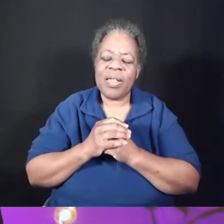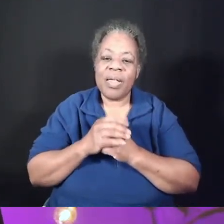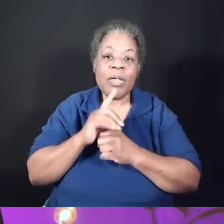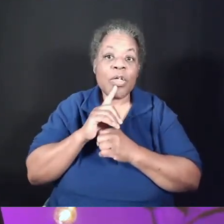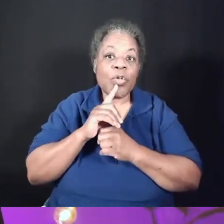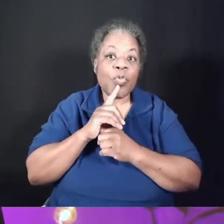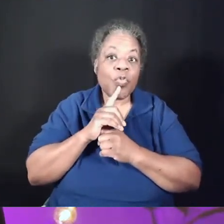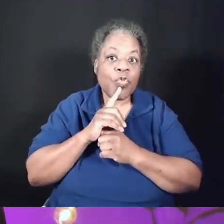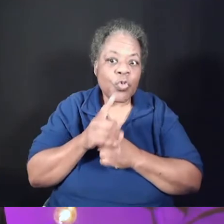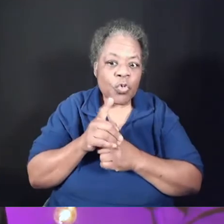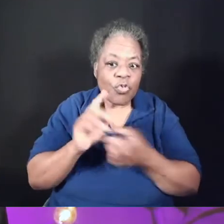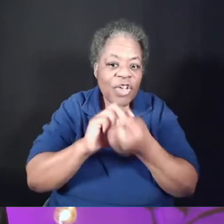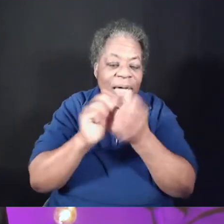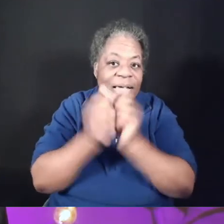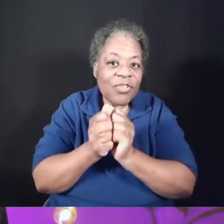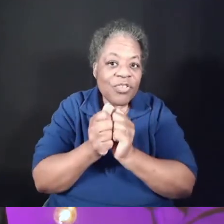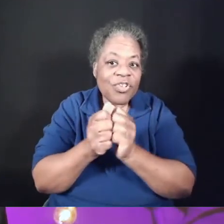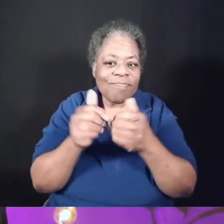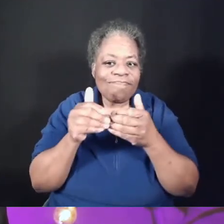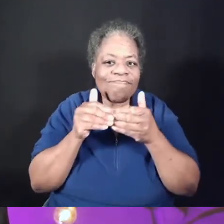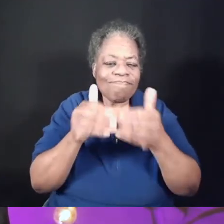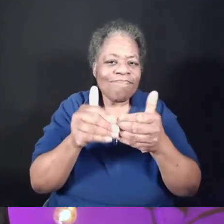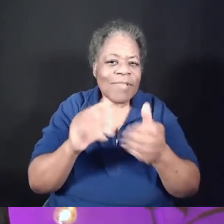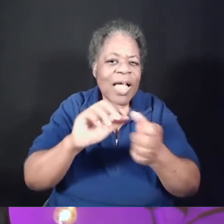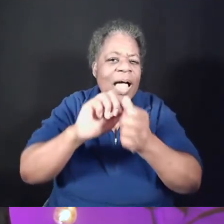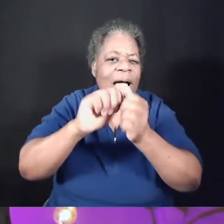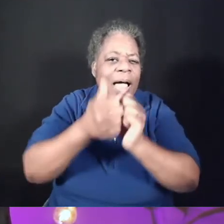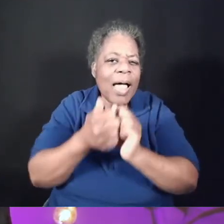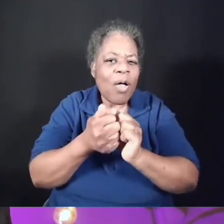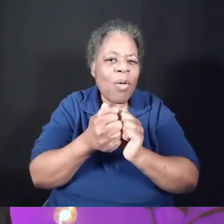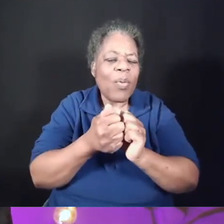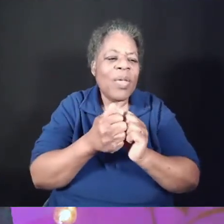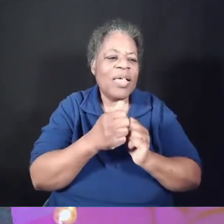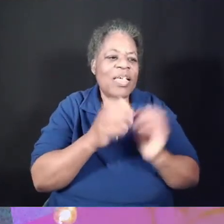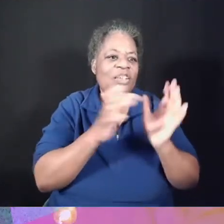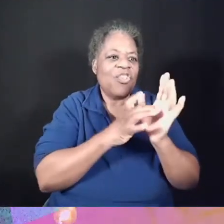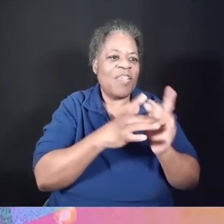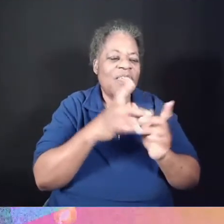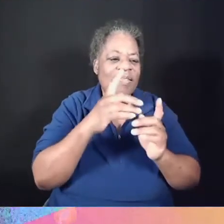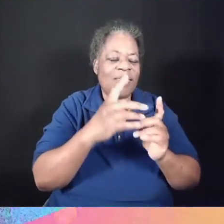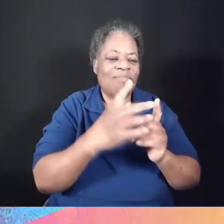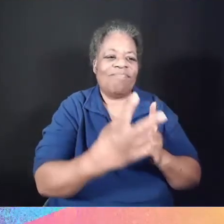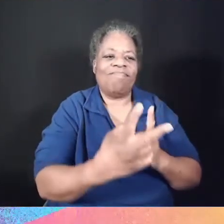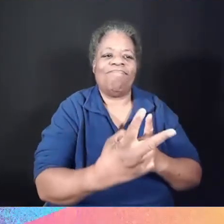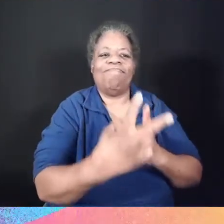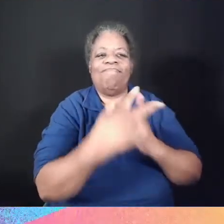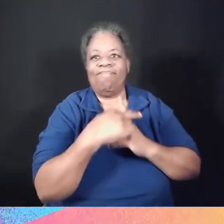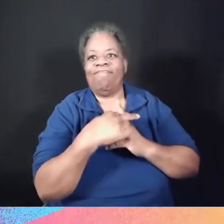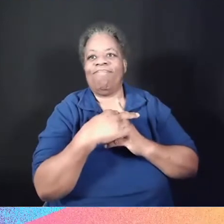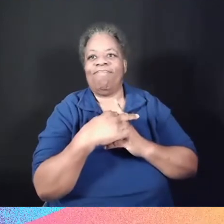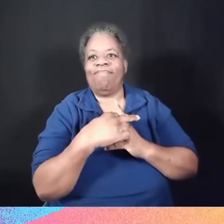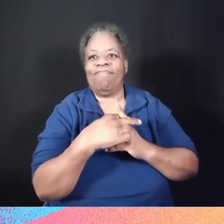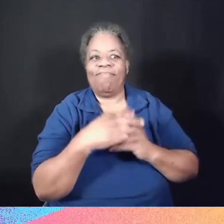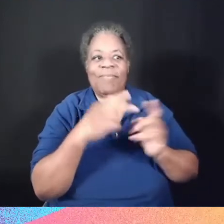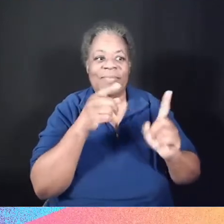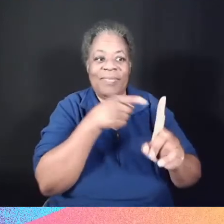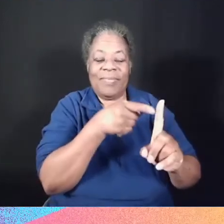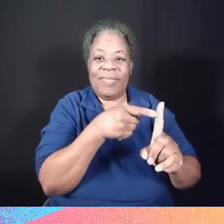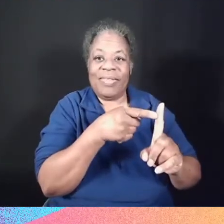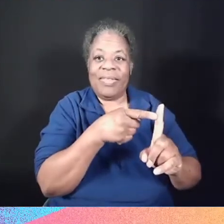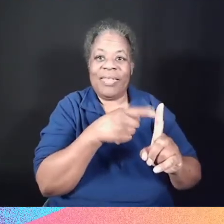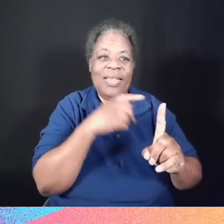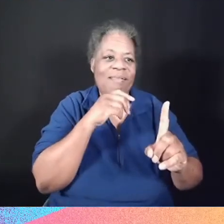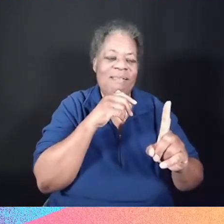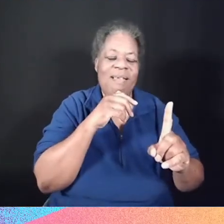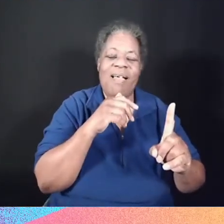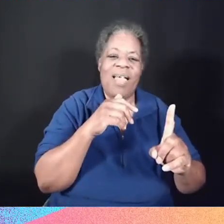lasting change by taking on the mindset of Jesus, who, being in very nature God, did not consider equality with God